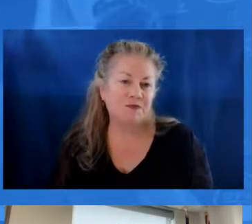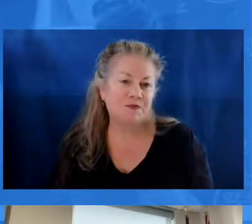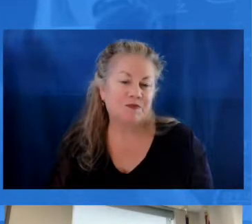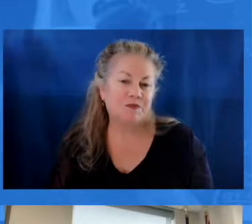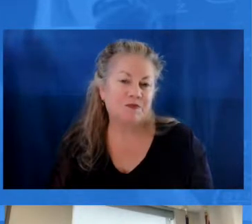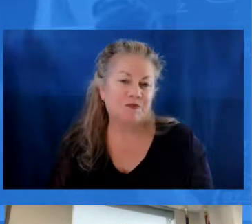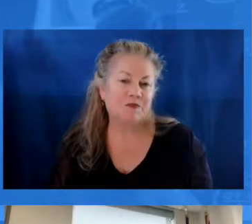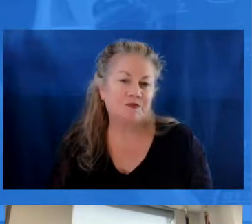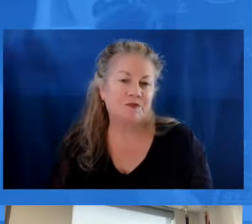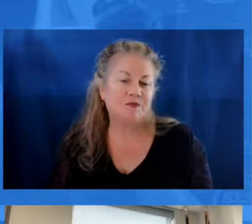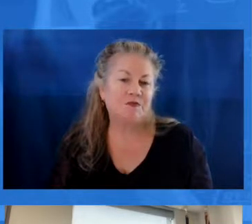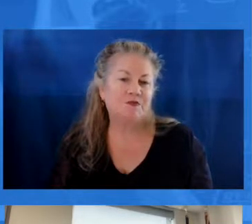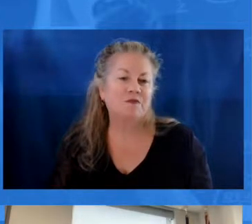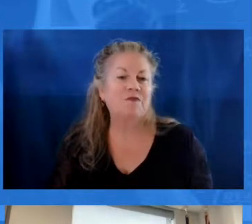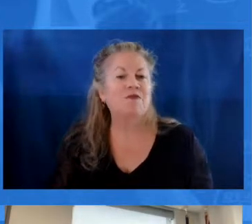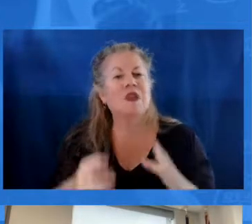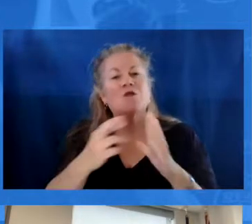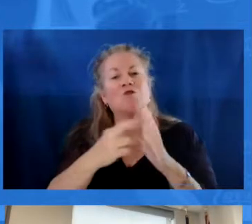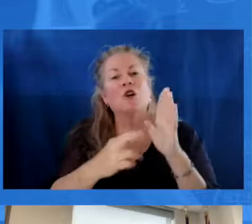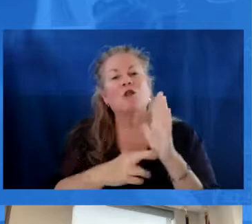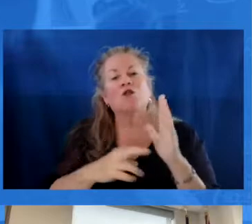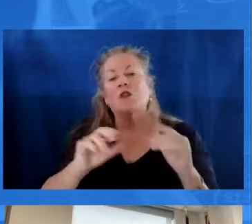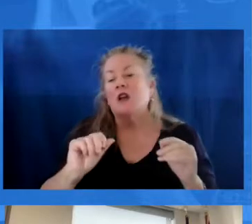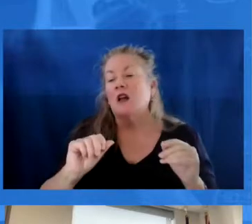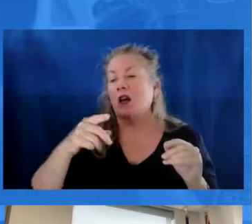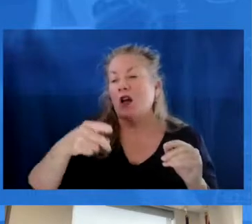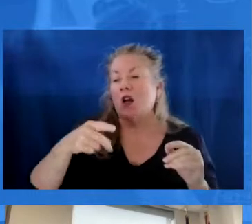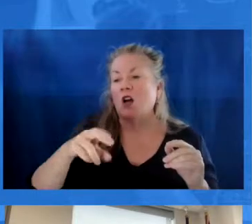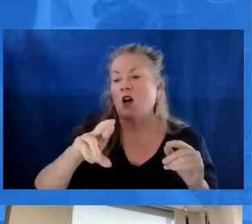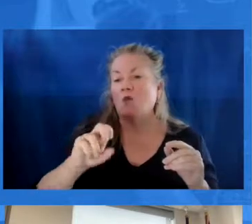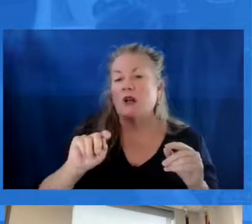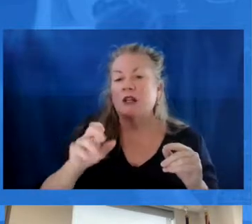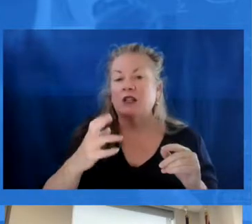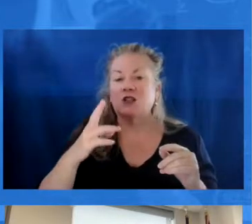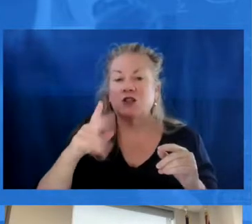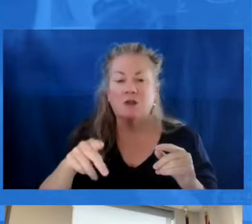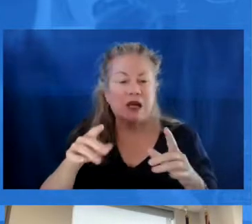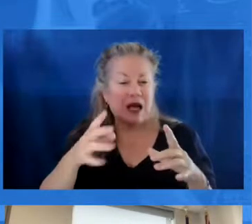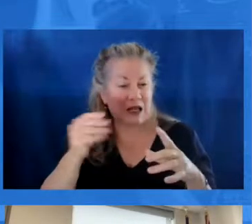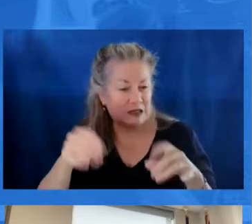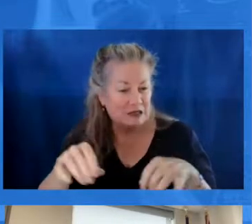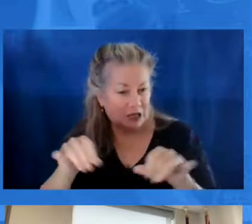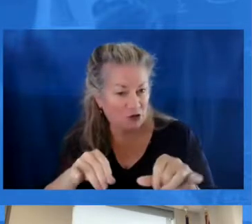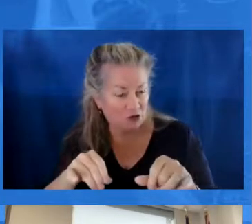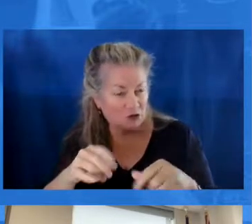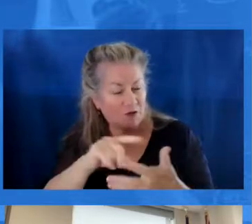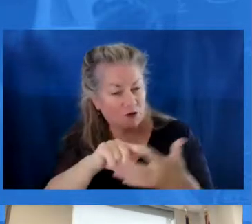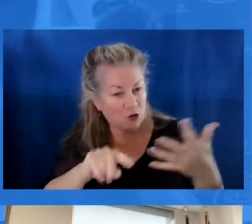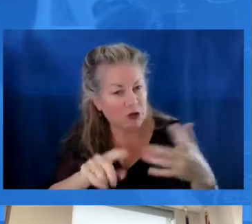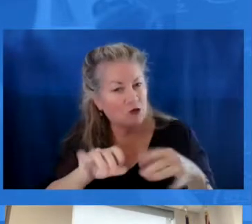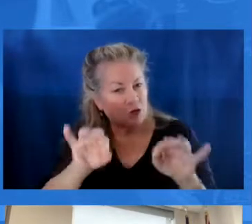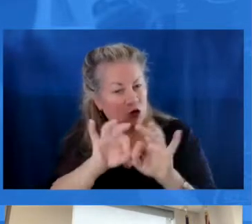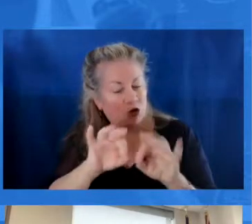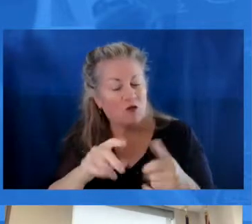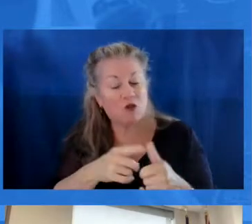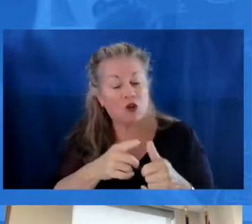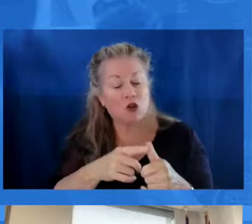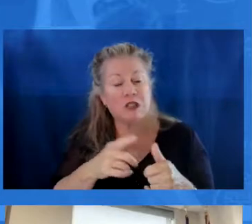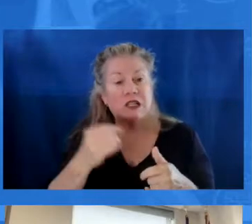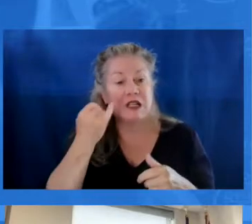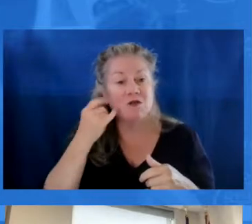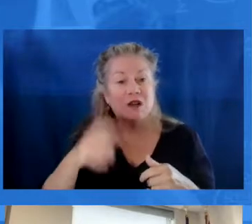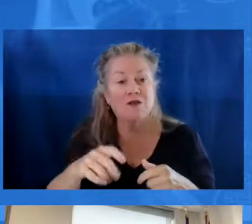When we think about what it means to have that registered apprenticeship in terms of those standards, there are a couple of things that really are critical.